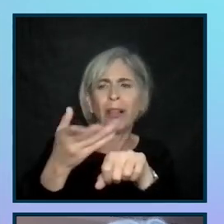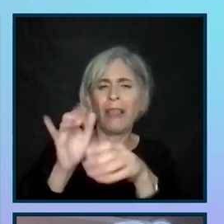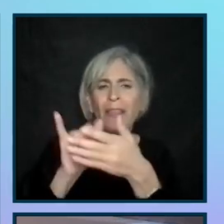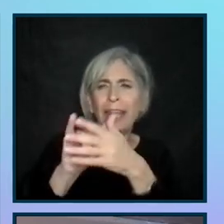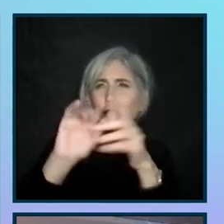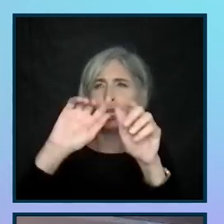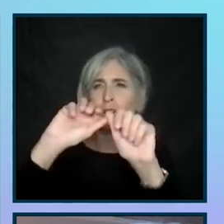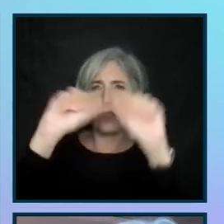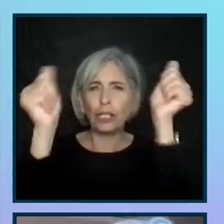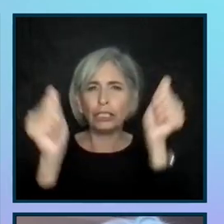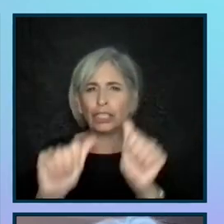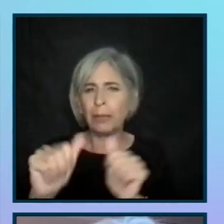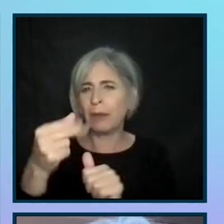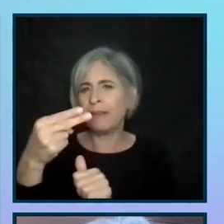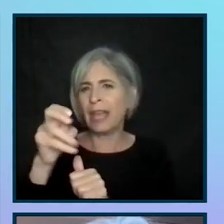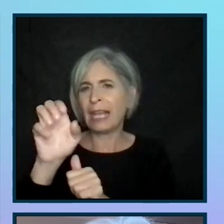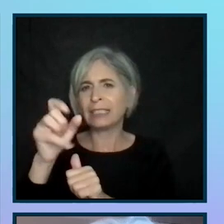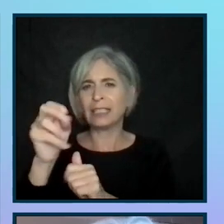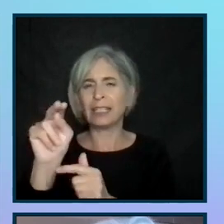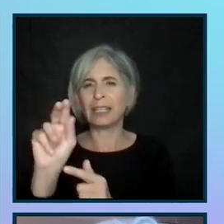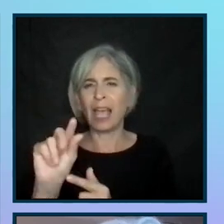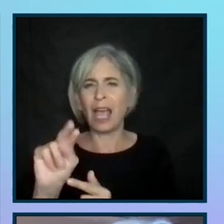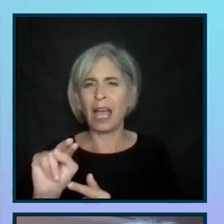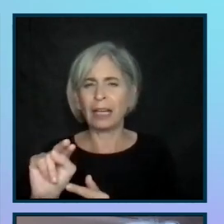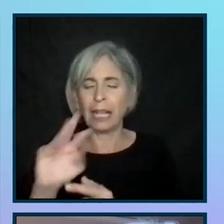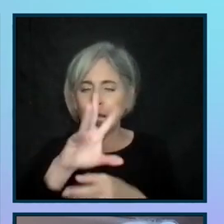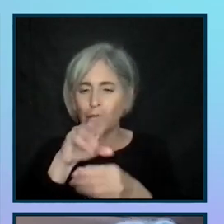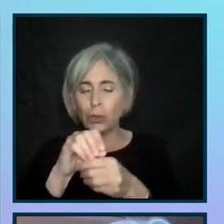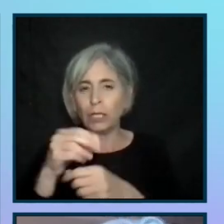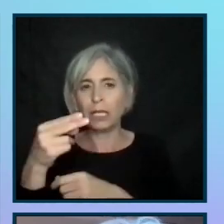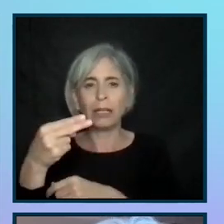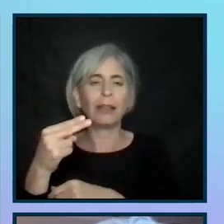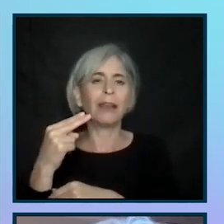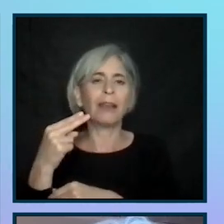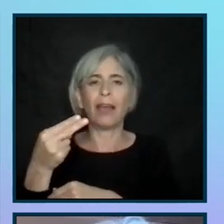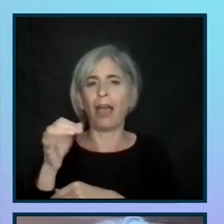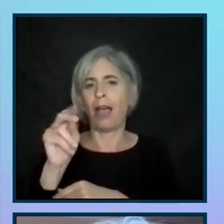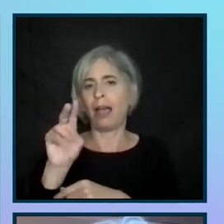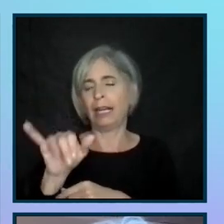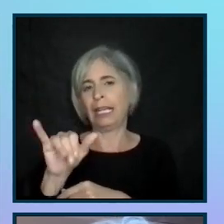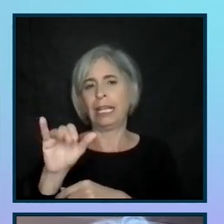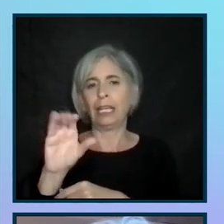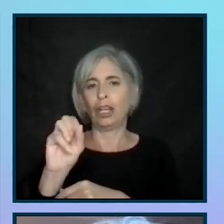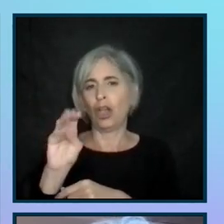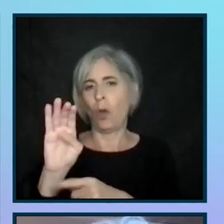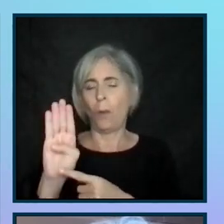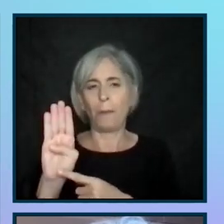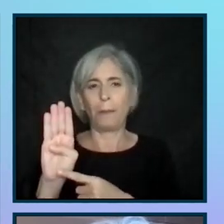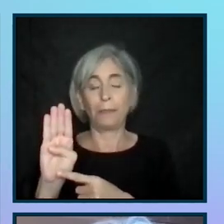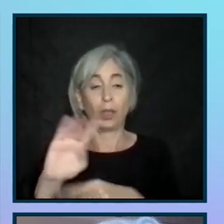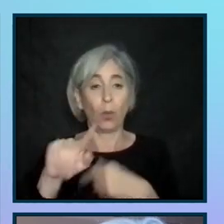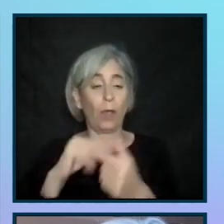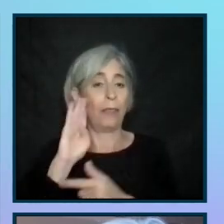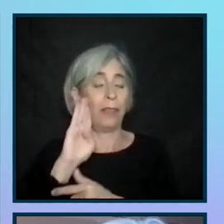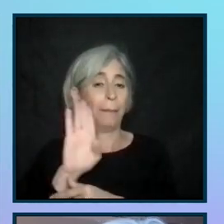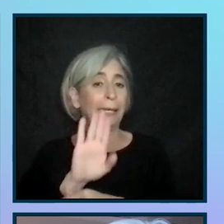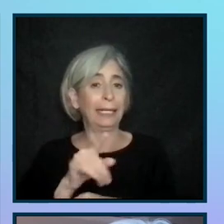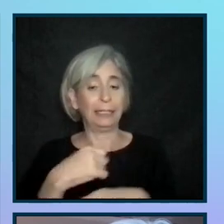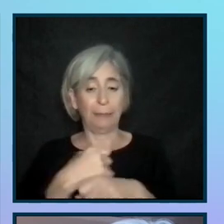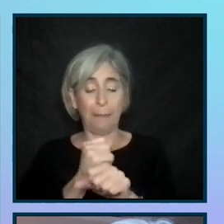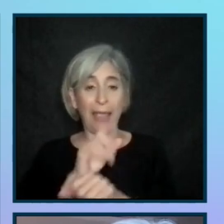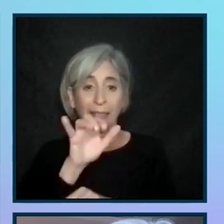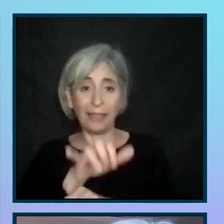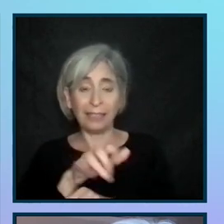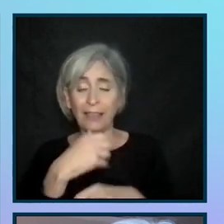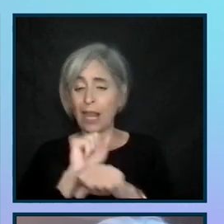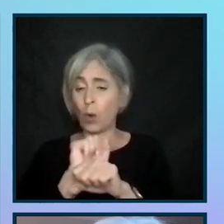in the shape of a hexagon, including a honeycomb, which we have here in close up. And when the bees make the honeycomb, I discovered they're